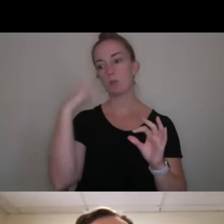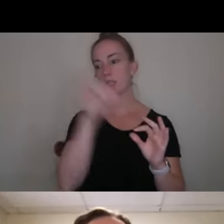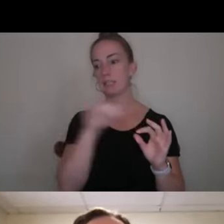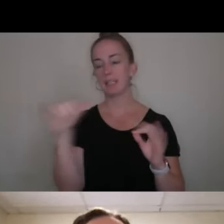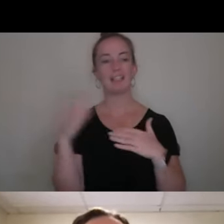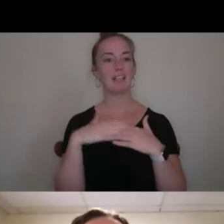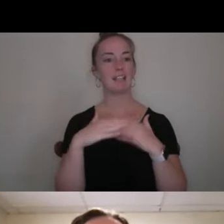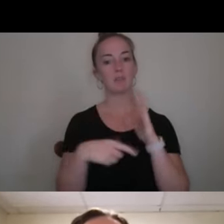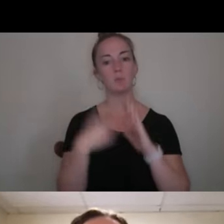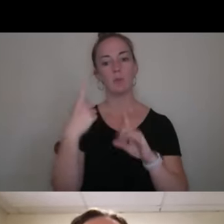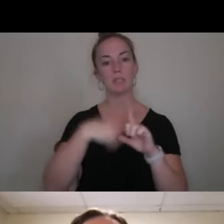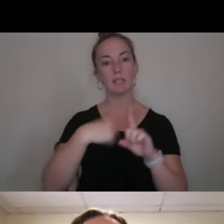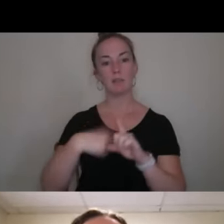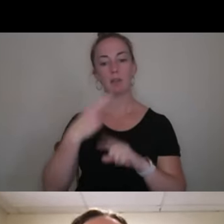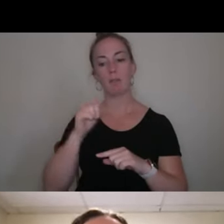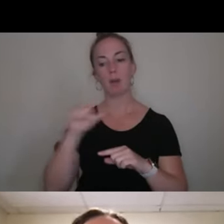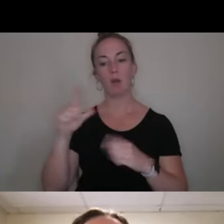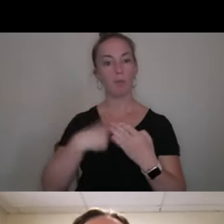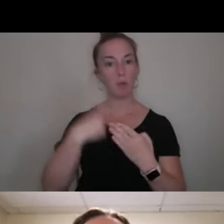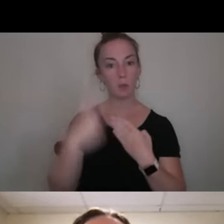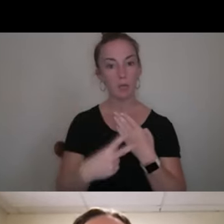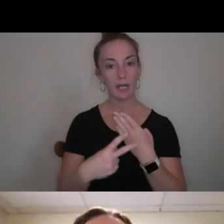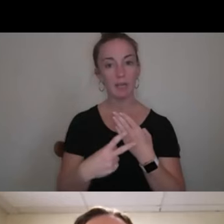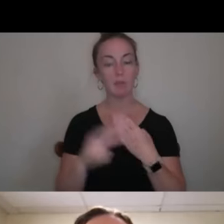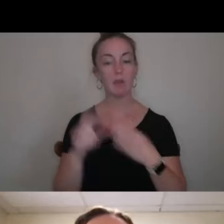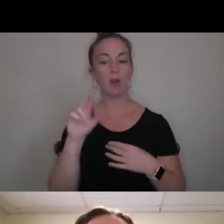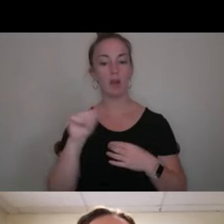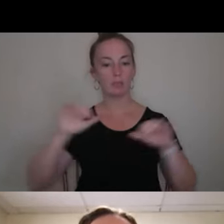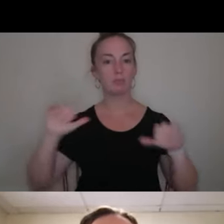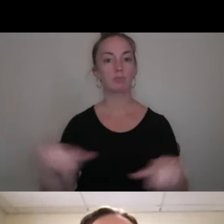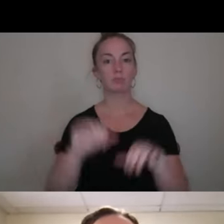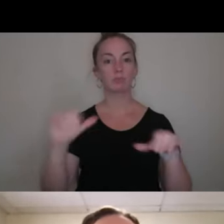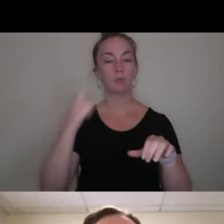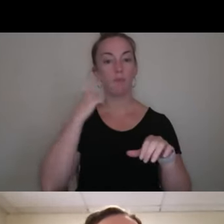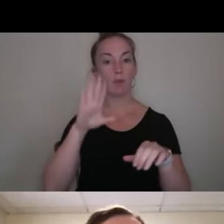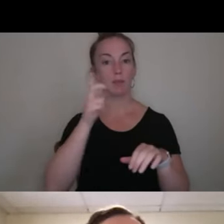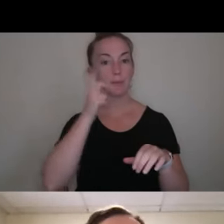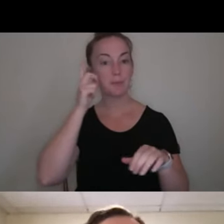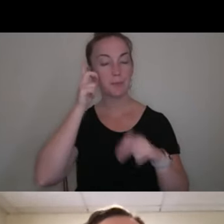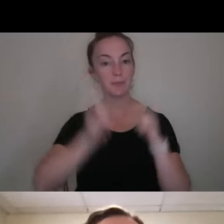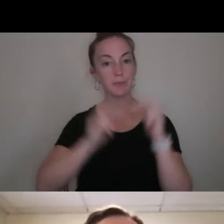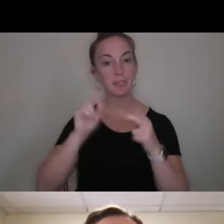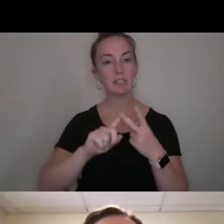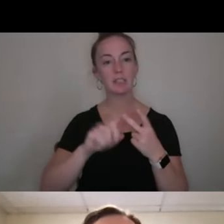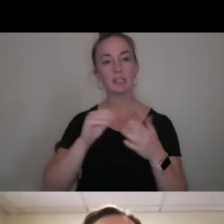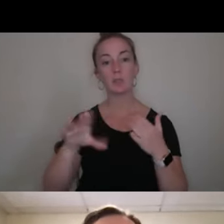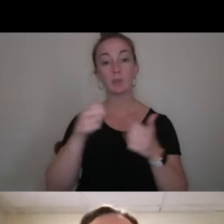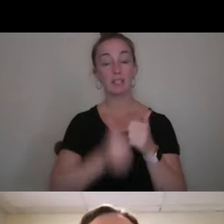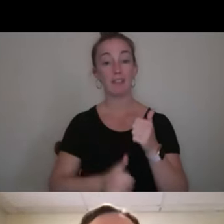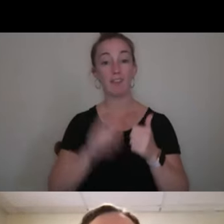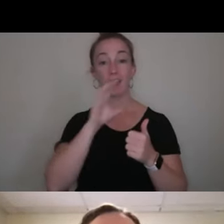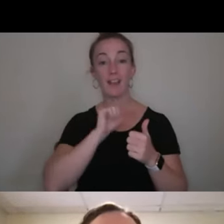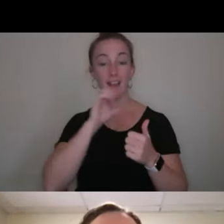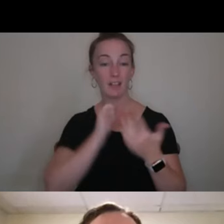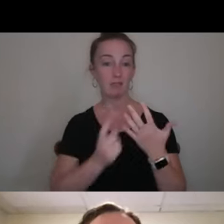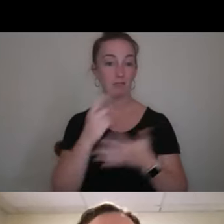least once a month hall programming that RAs put on for their halls. Students of every age also